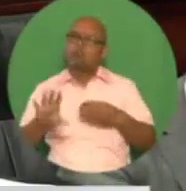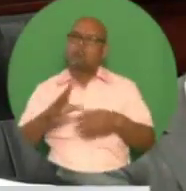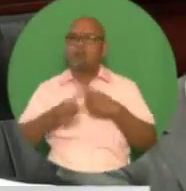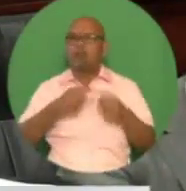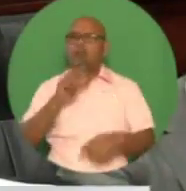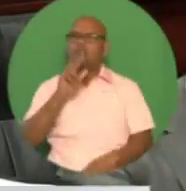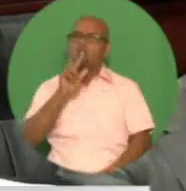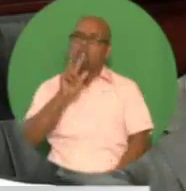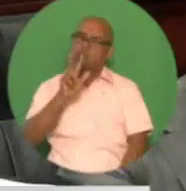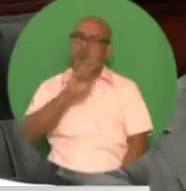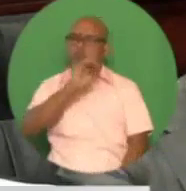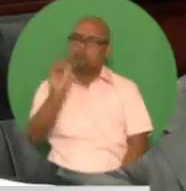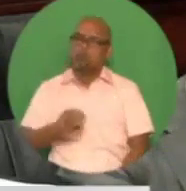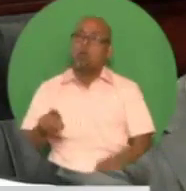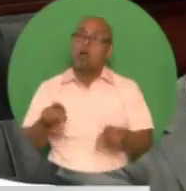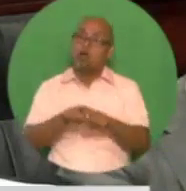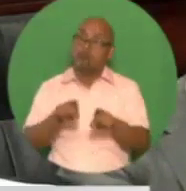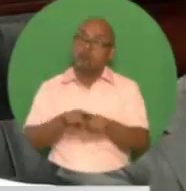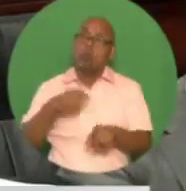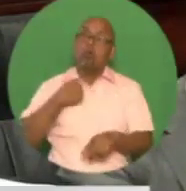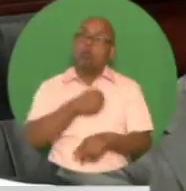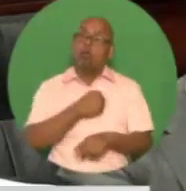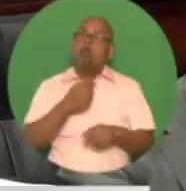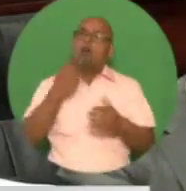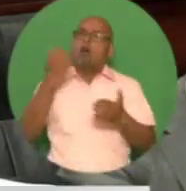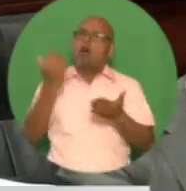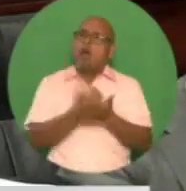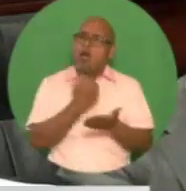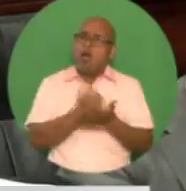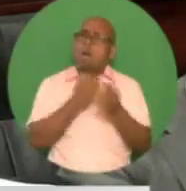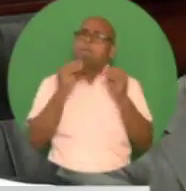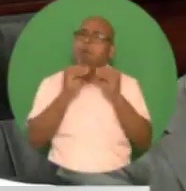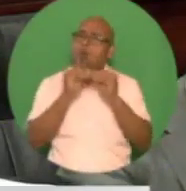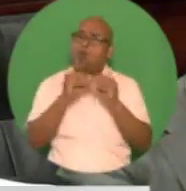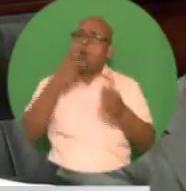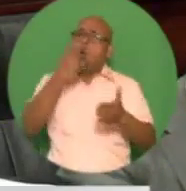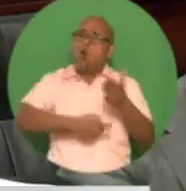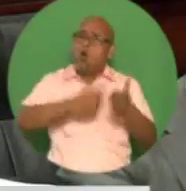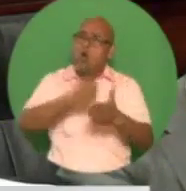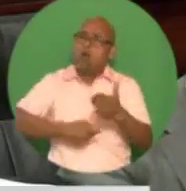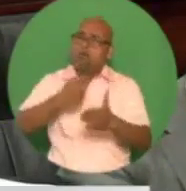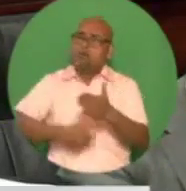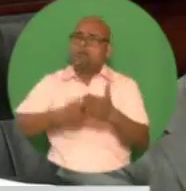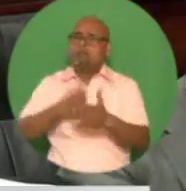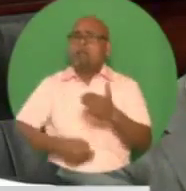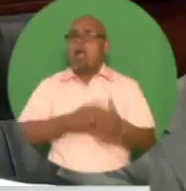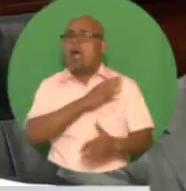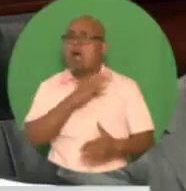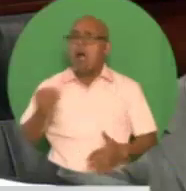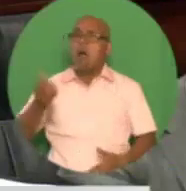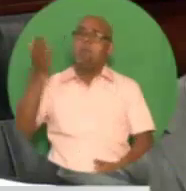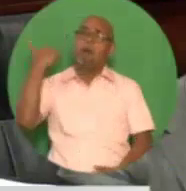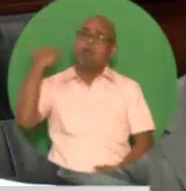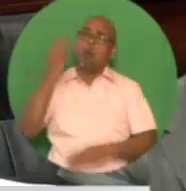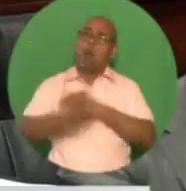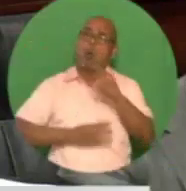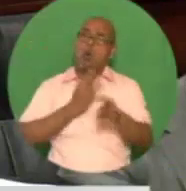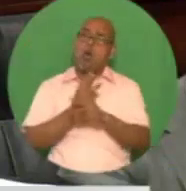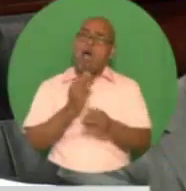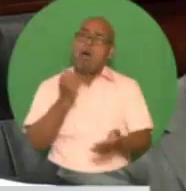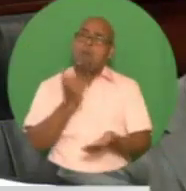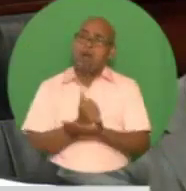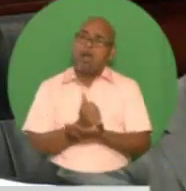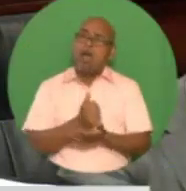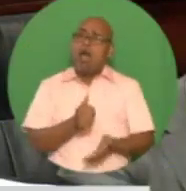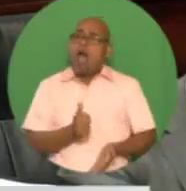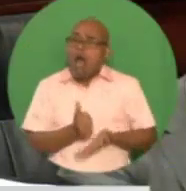administration, and through a comprehensive public expenditure review conducted by the World Bank, we are identifying